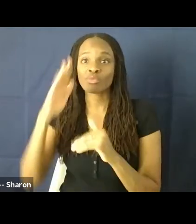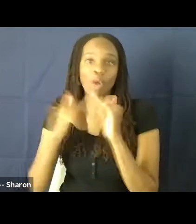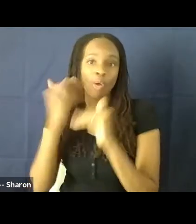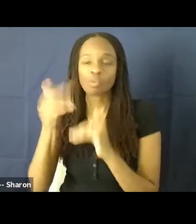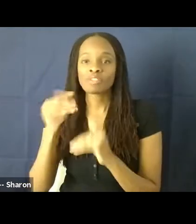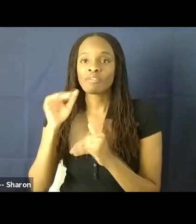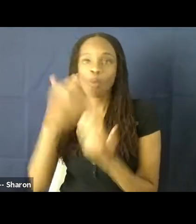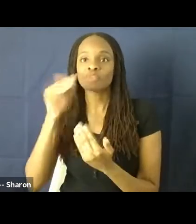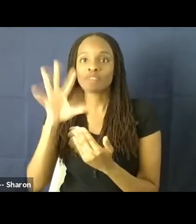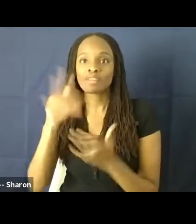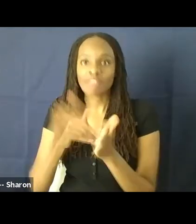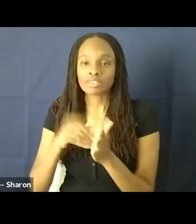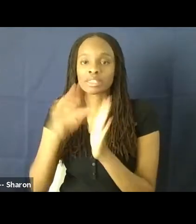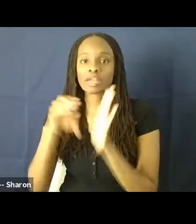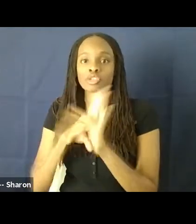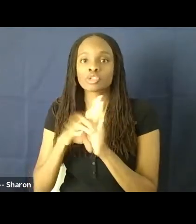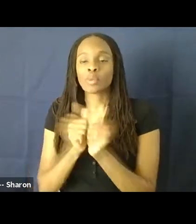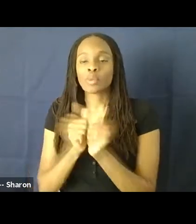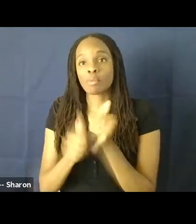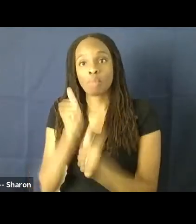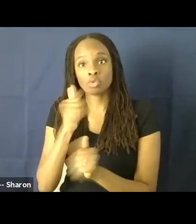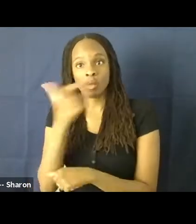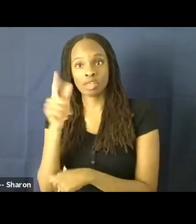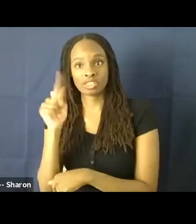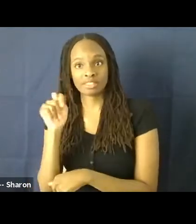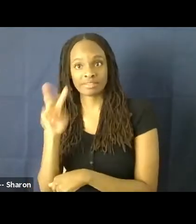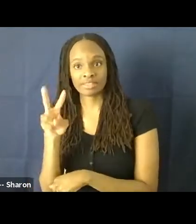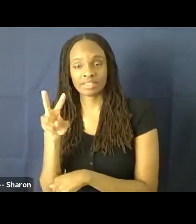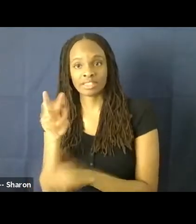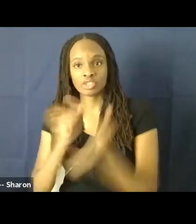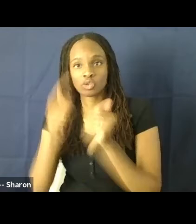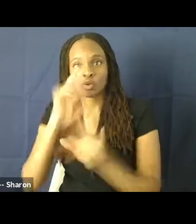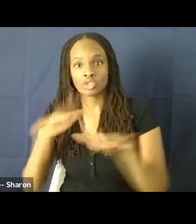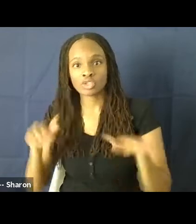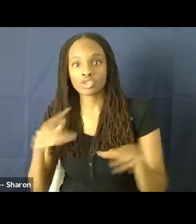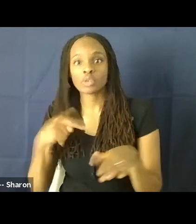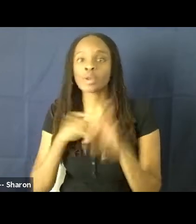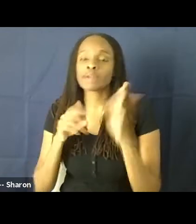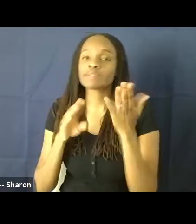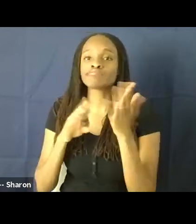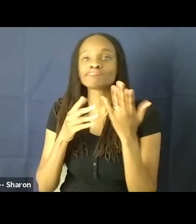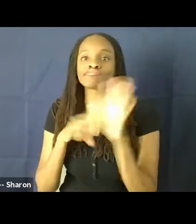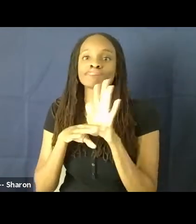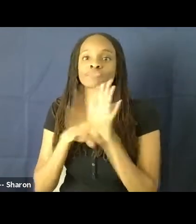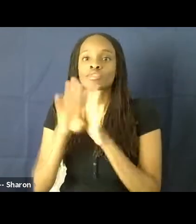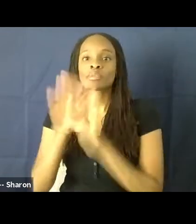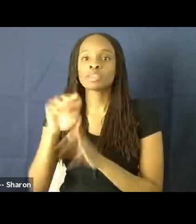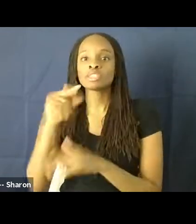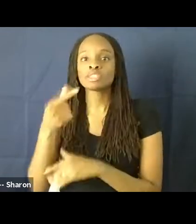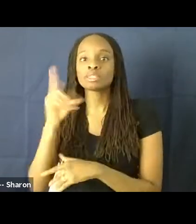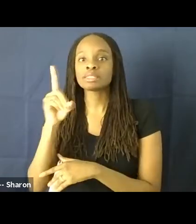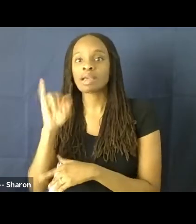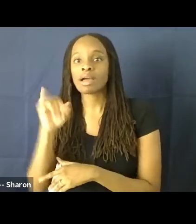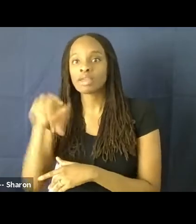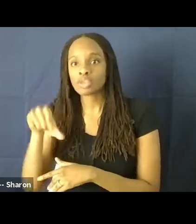watched children's TV shows. We're also dealt developing the GDIQ, which stands for the Gina Davis inclusion